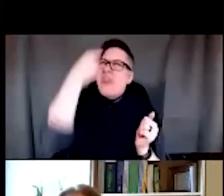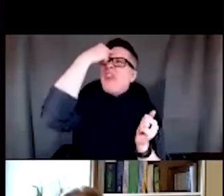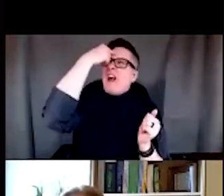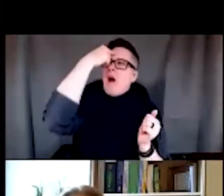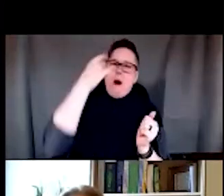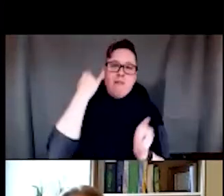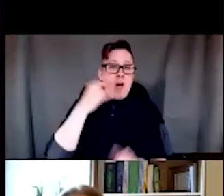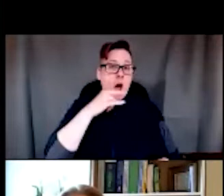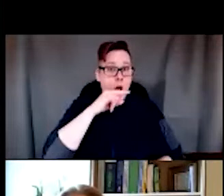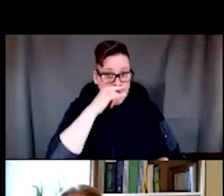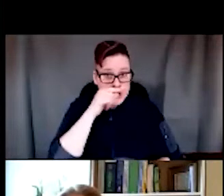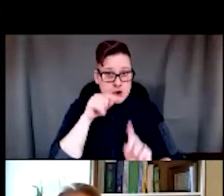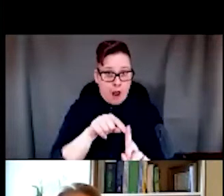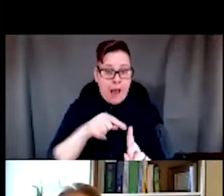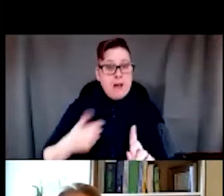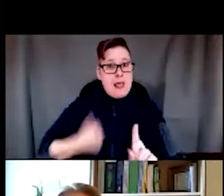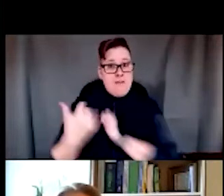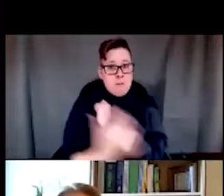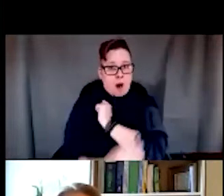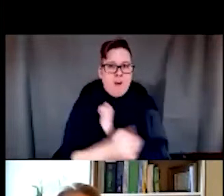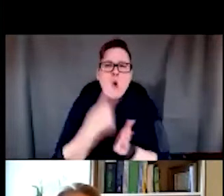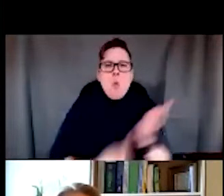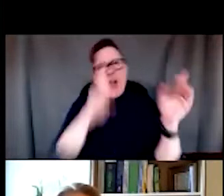of a child that's living in poverty.